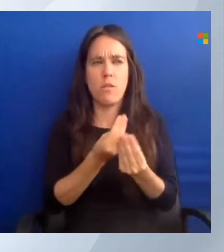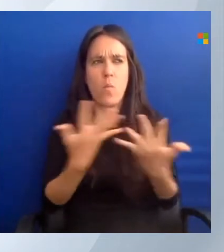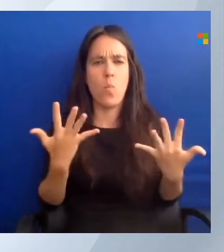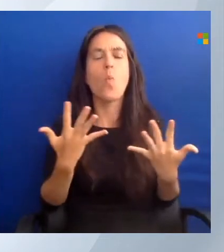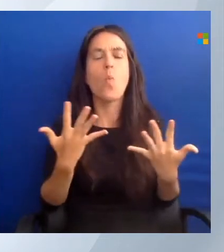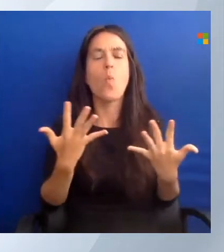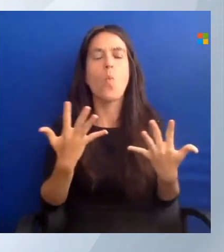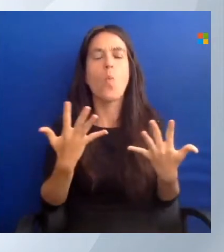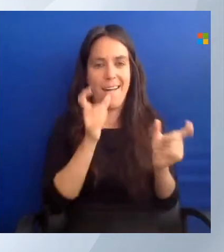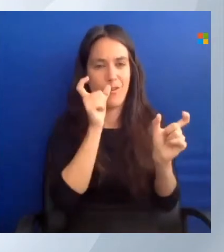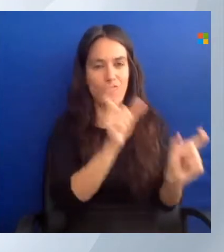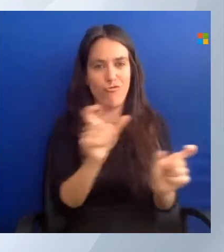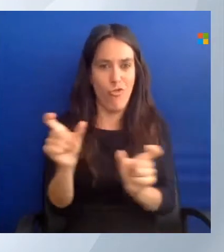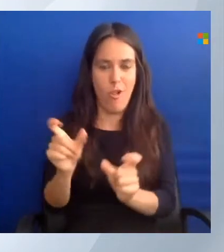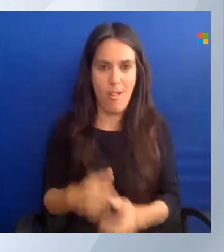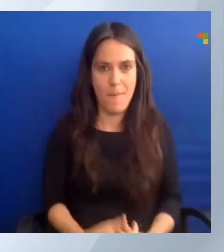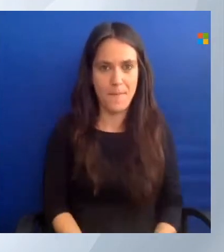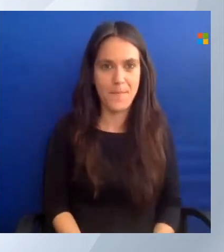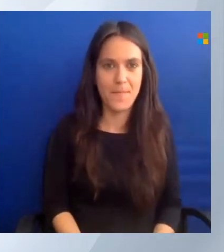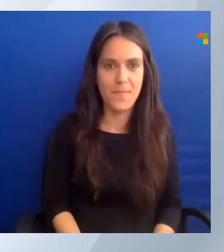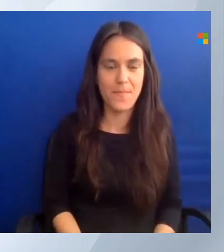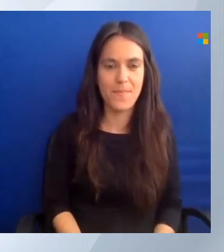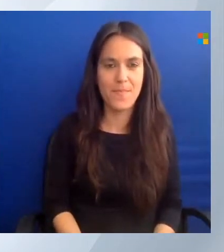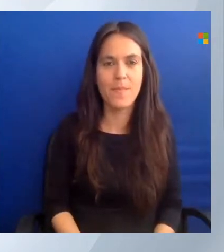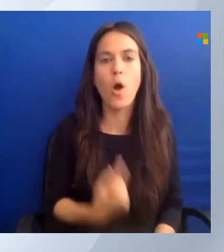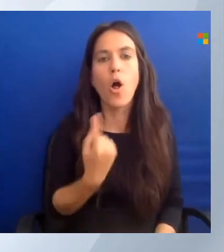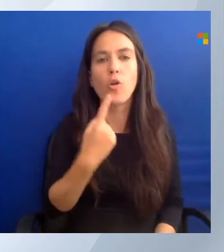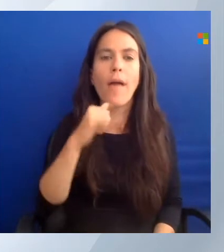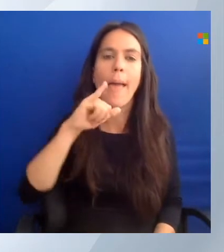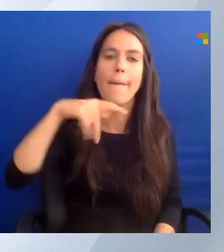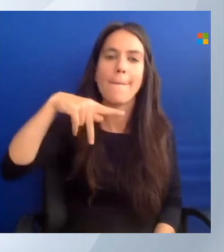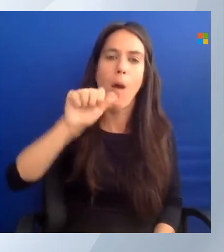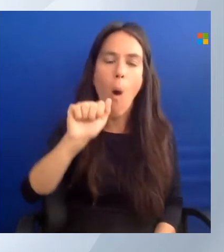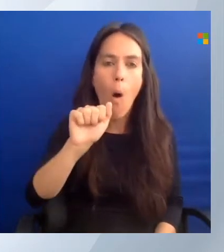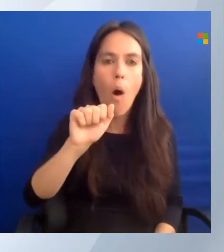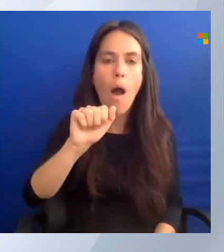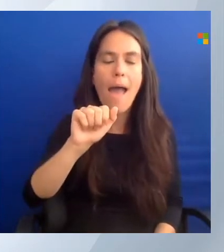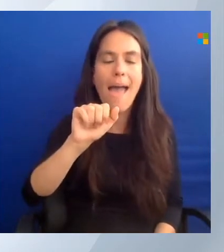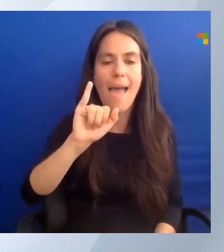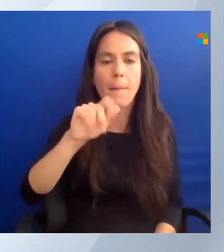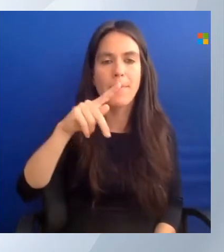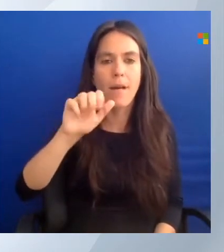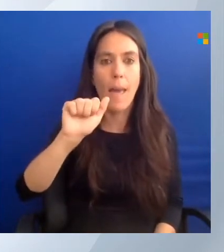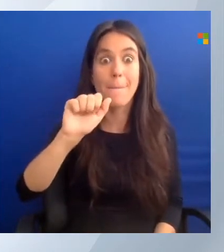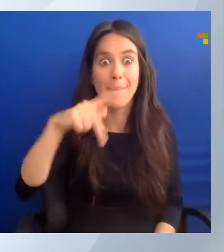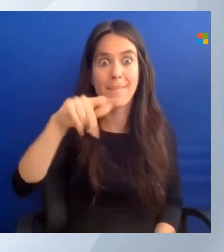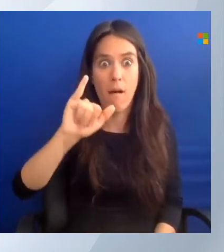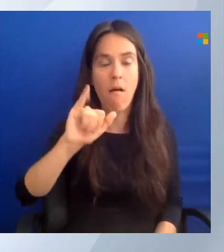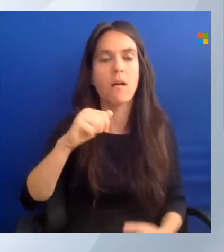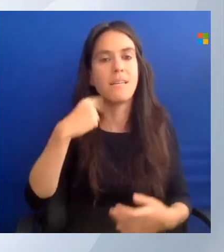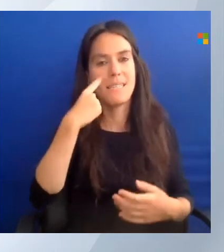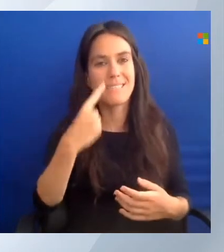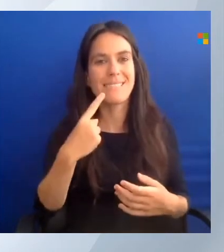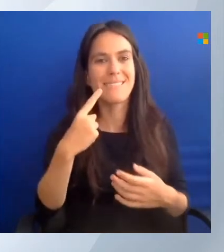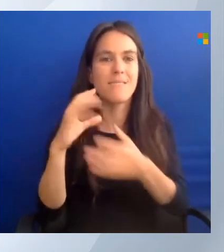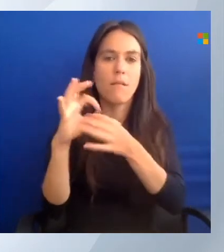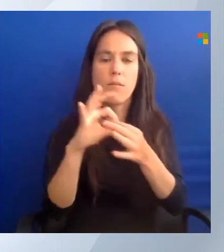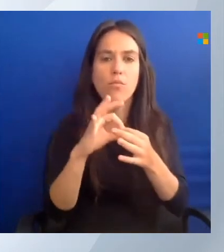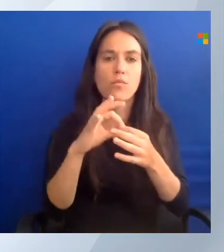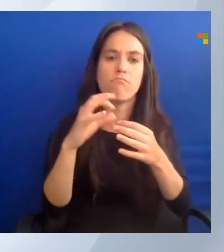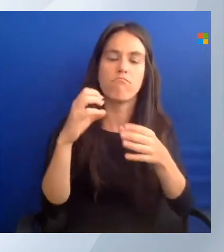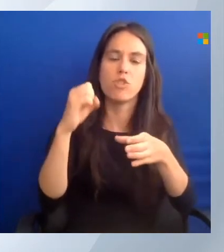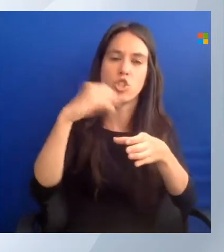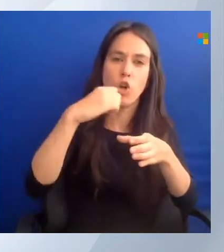You always define an API version and the name of the storage account, which the name of storage account is what we did in PowerShell and